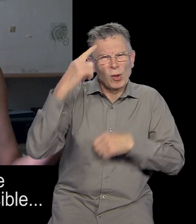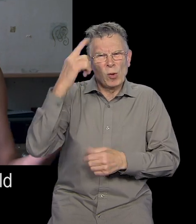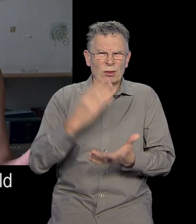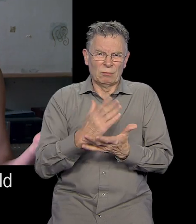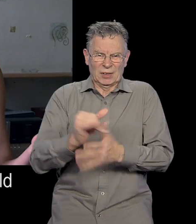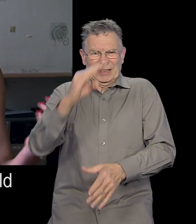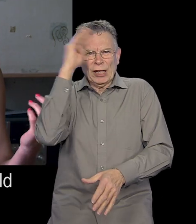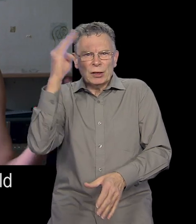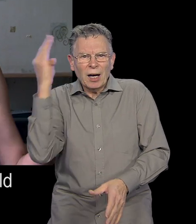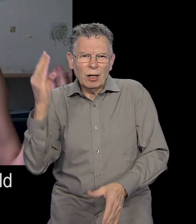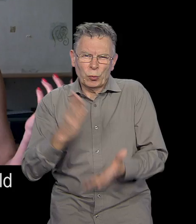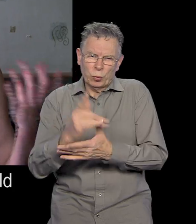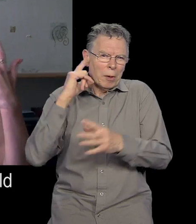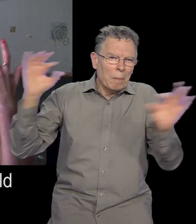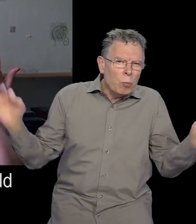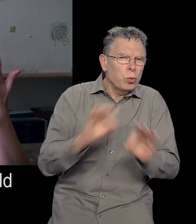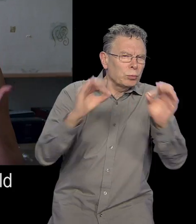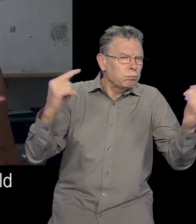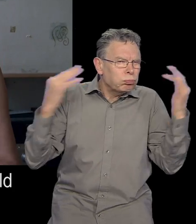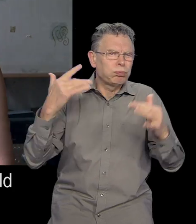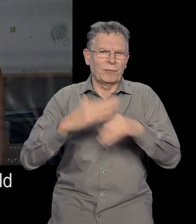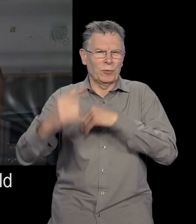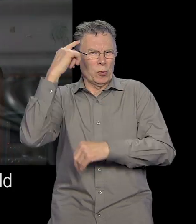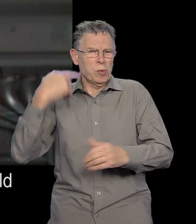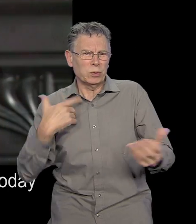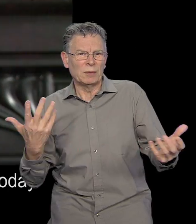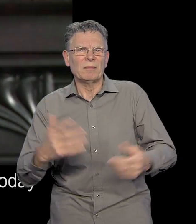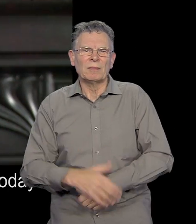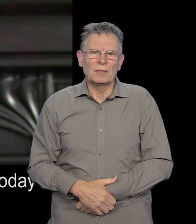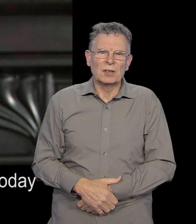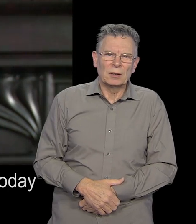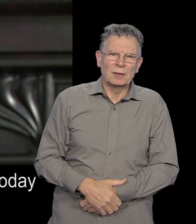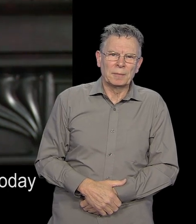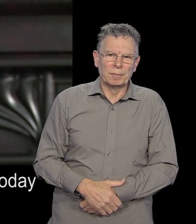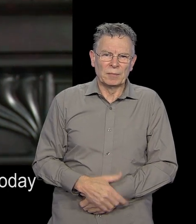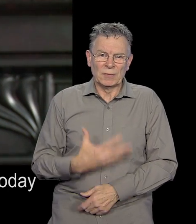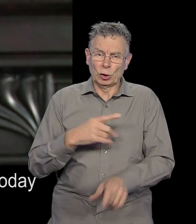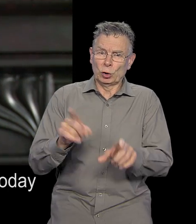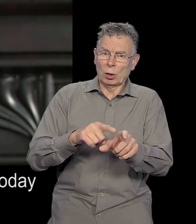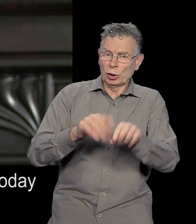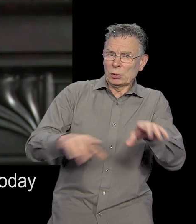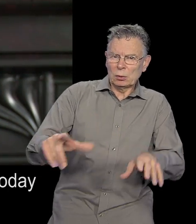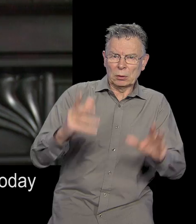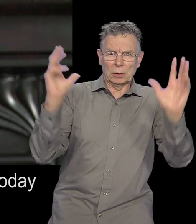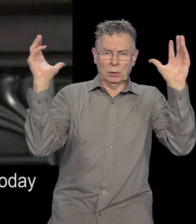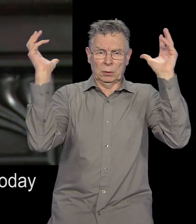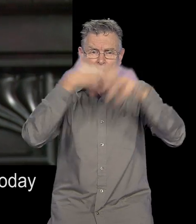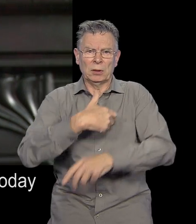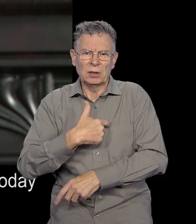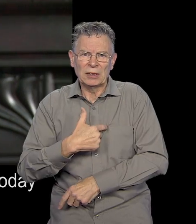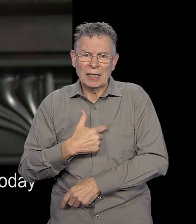invisible danger like loud music would affect me. I fear for kids and for